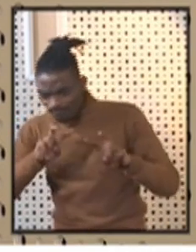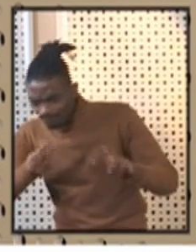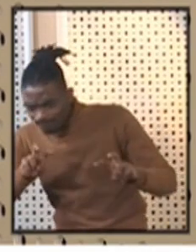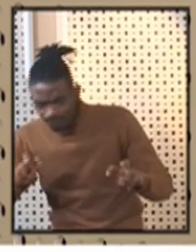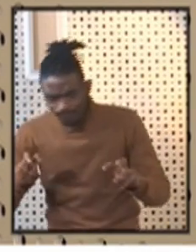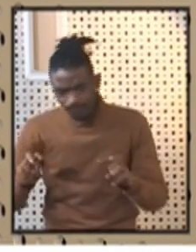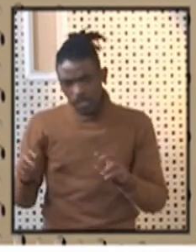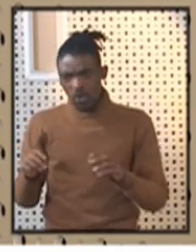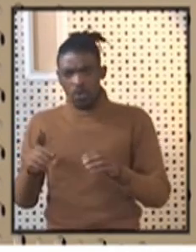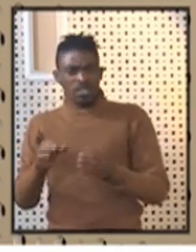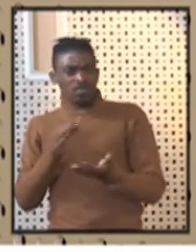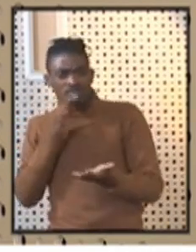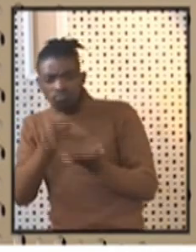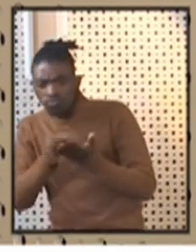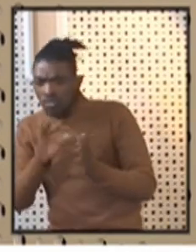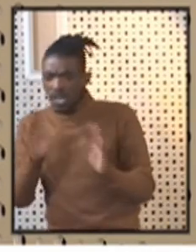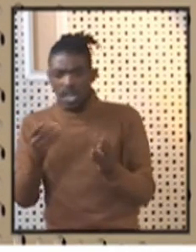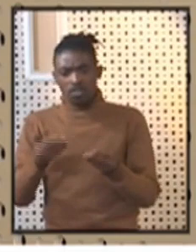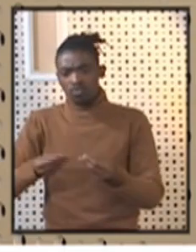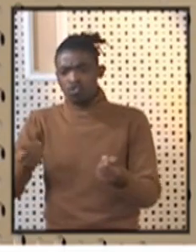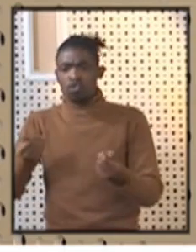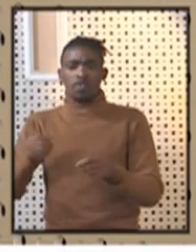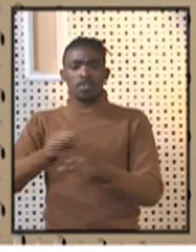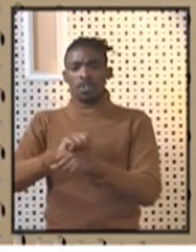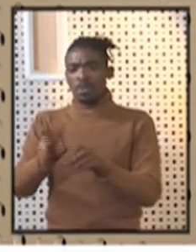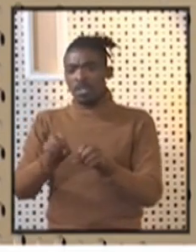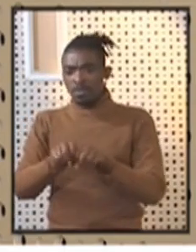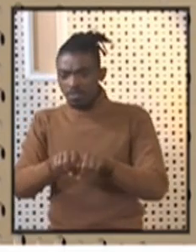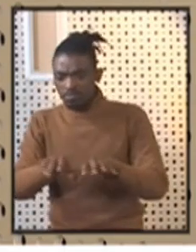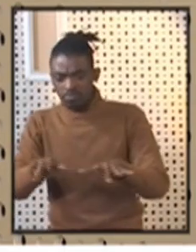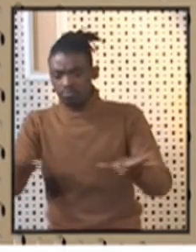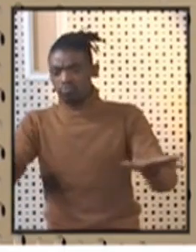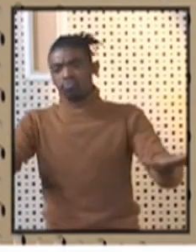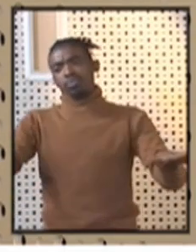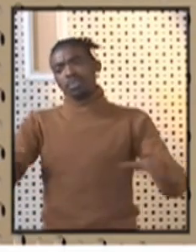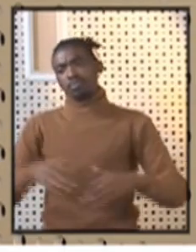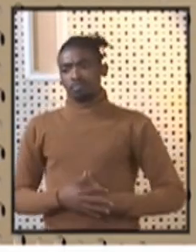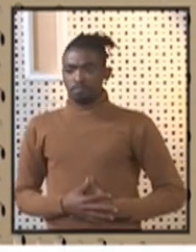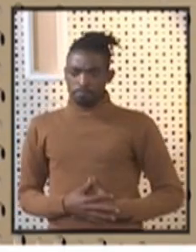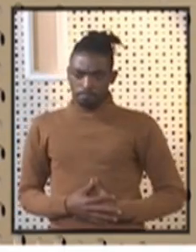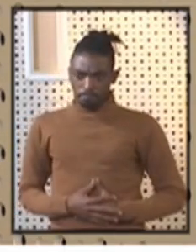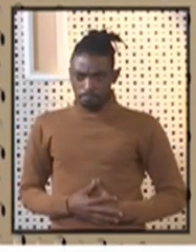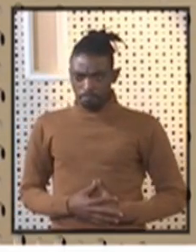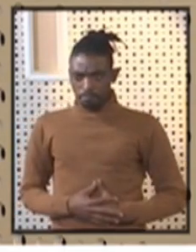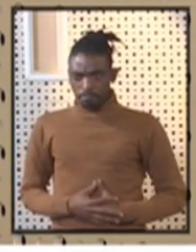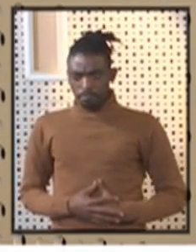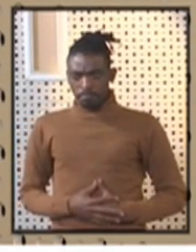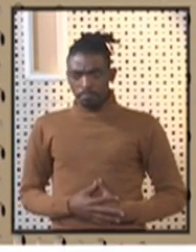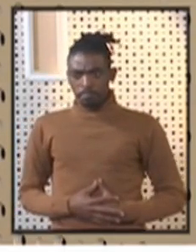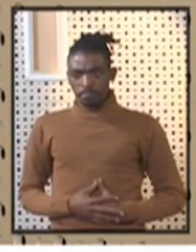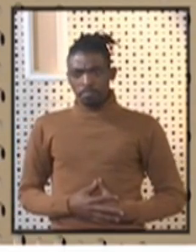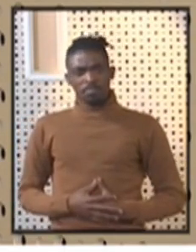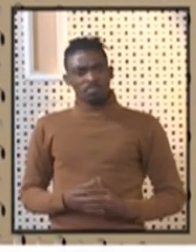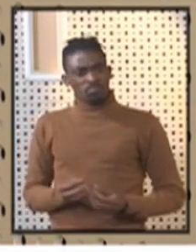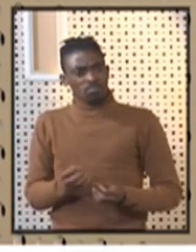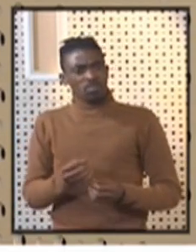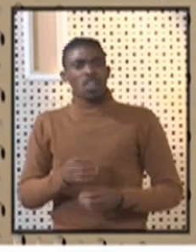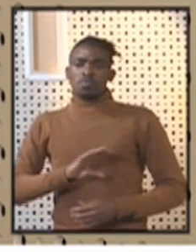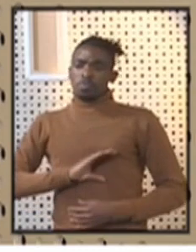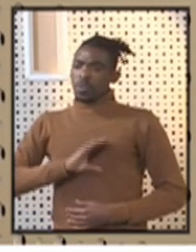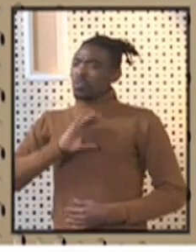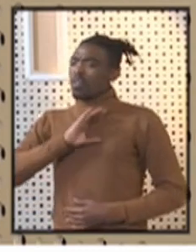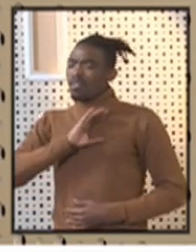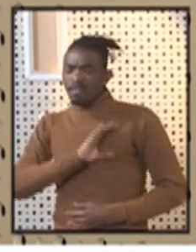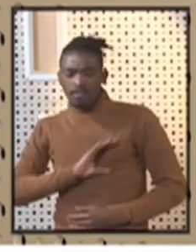where our source markets are to be able to be find a way of giving you comfort so that you can